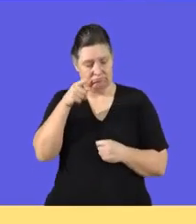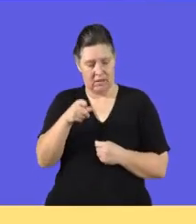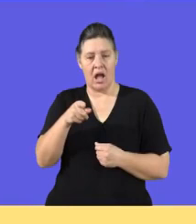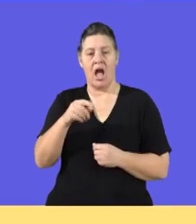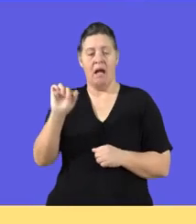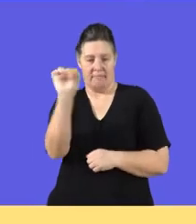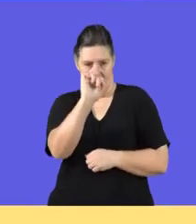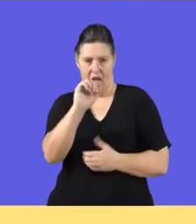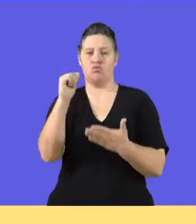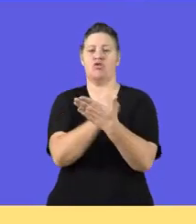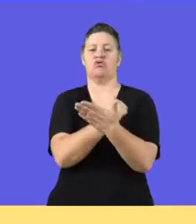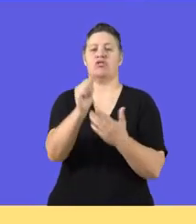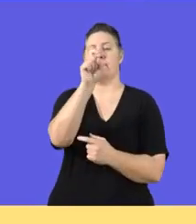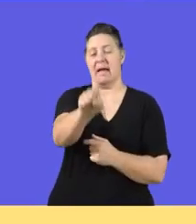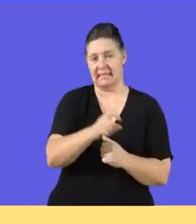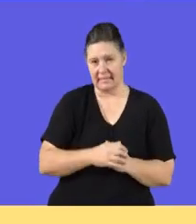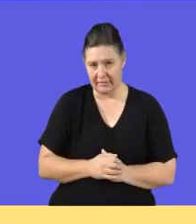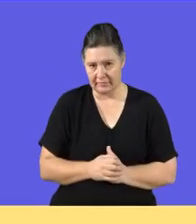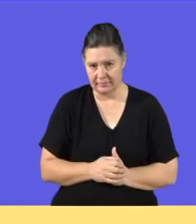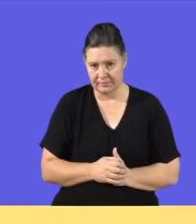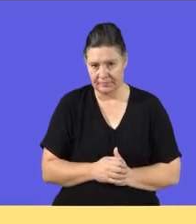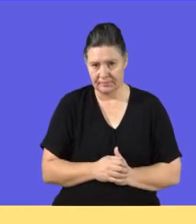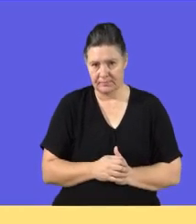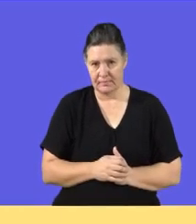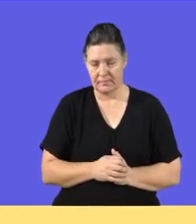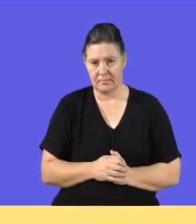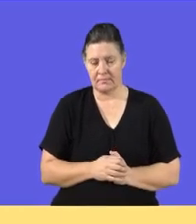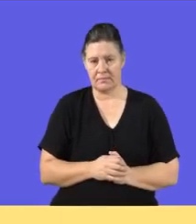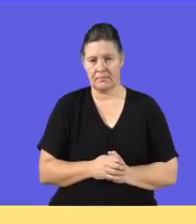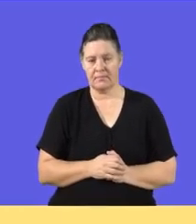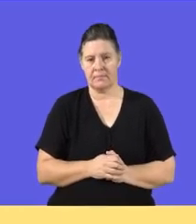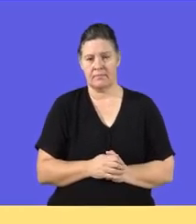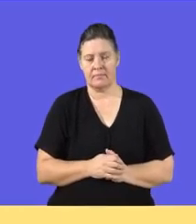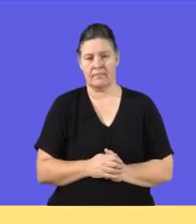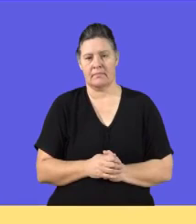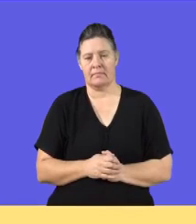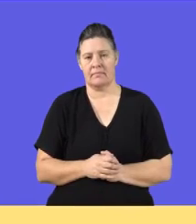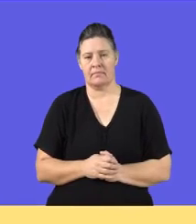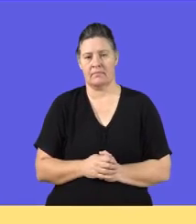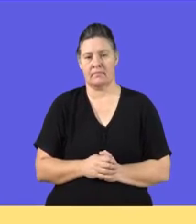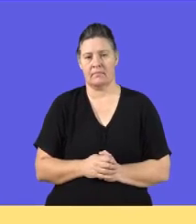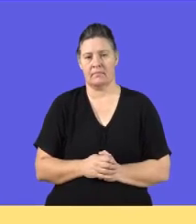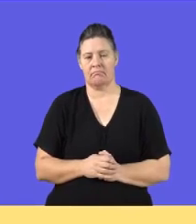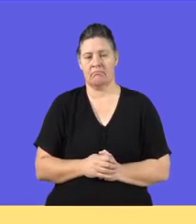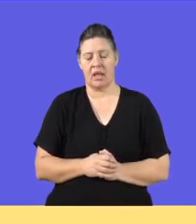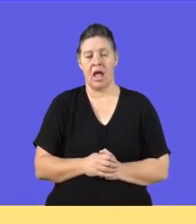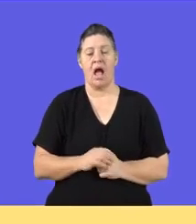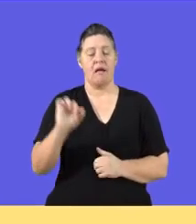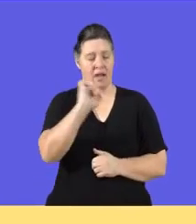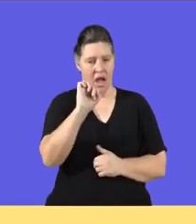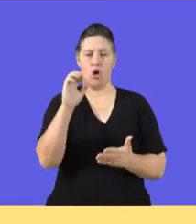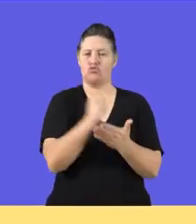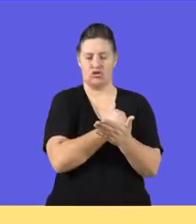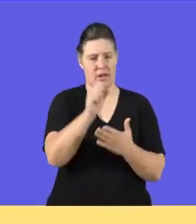must be registered. So number one, our vehicles must be registered. Our vehicles